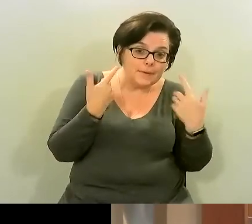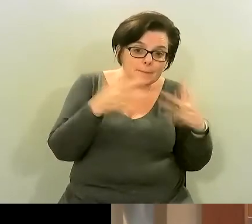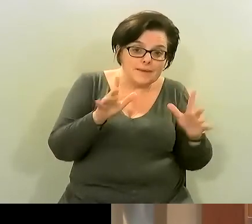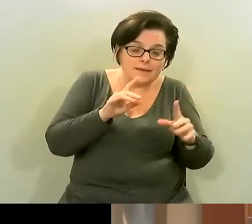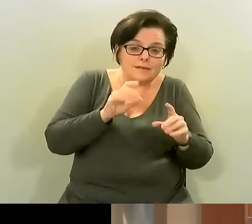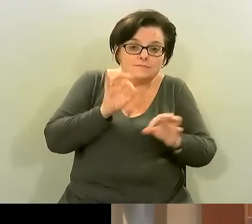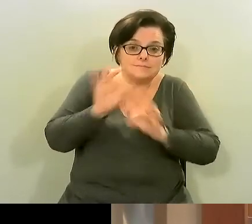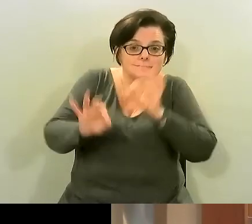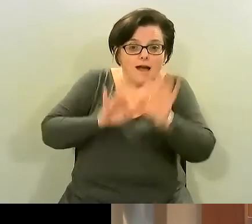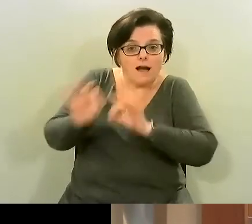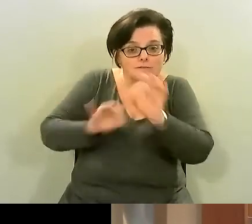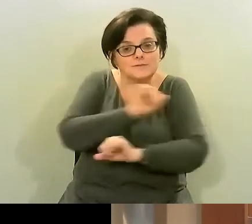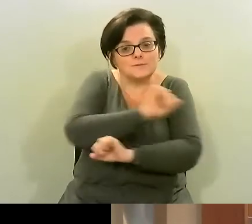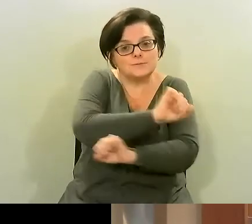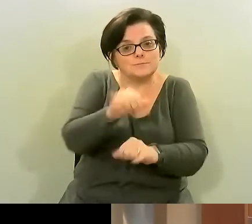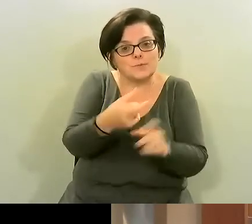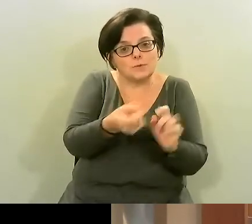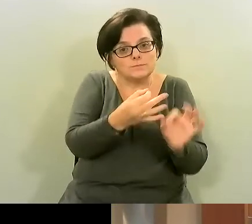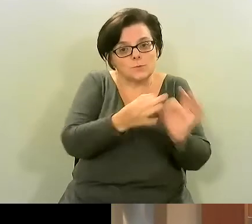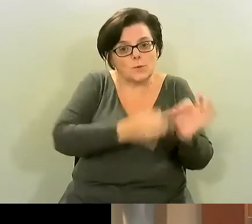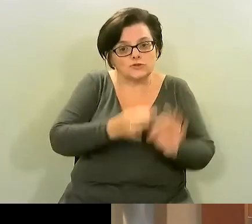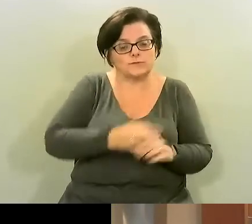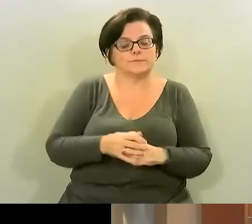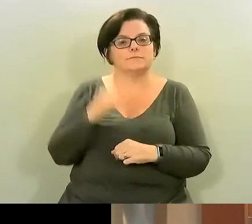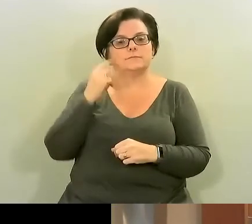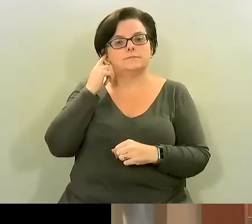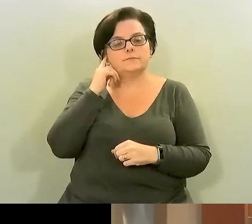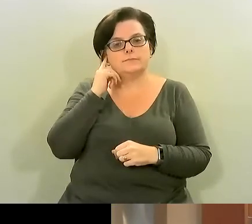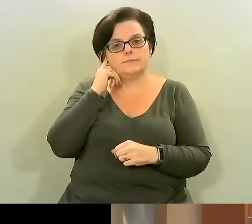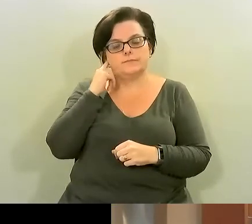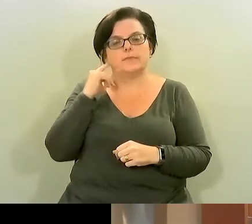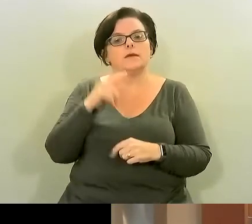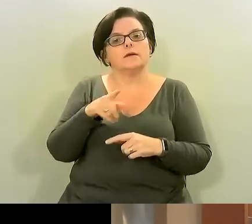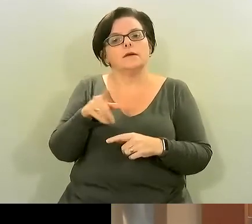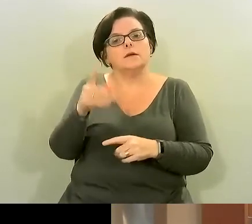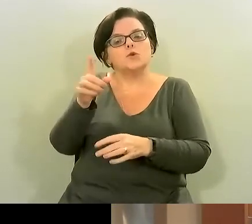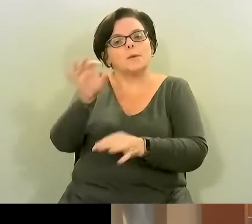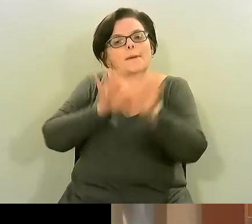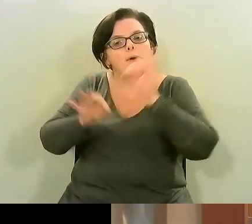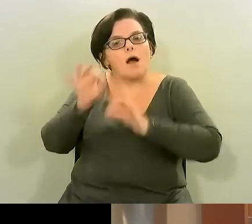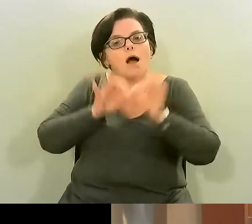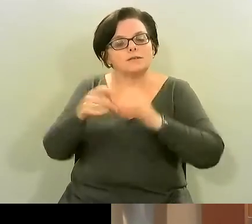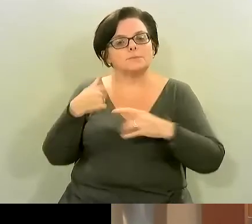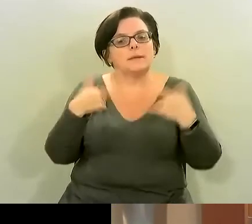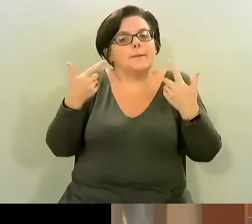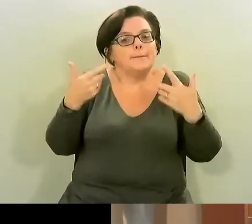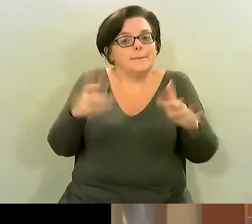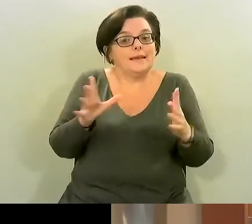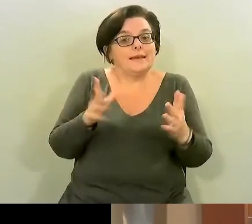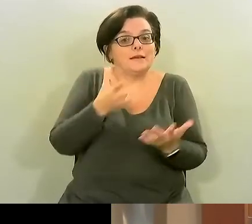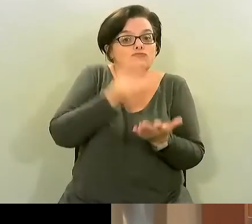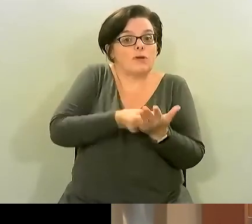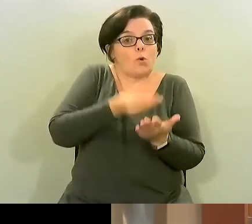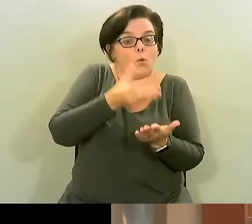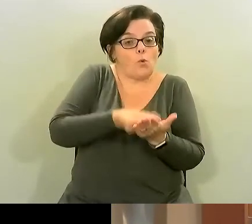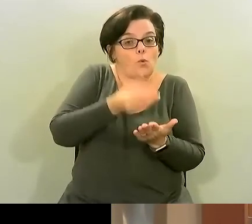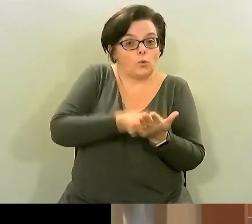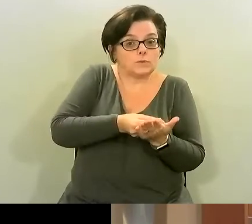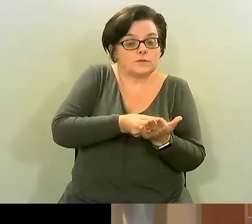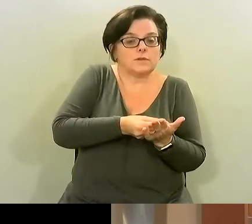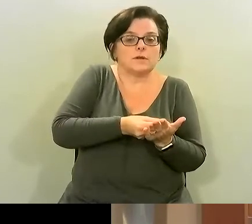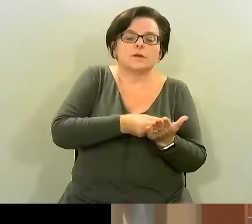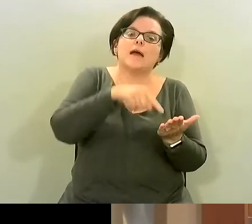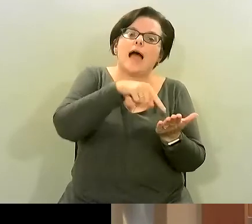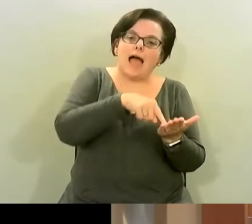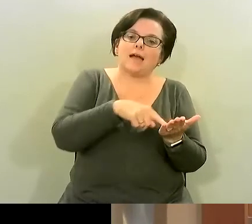of the questions um just for those of you asked yes we are recording this and with umma's permission we'll allow it to be circulated to